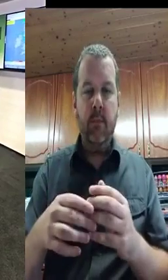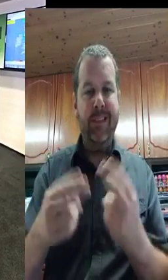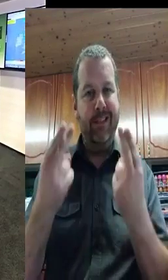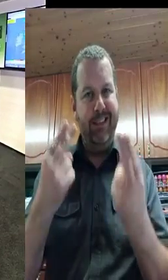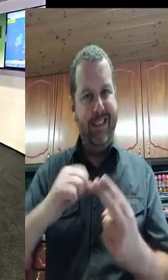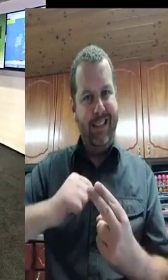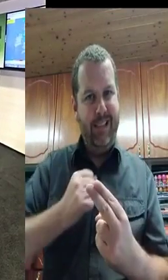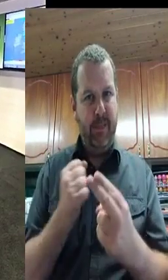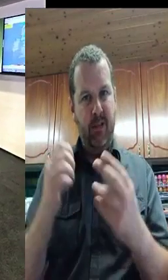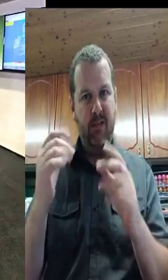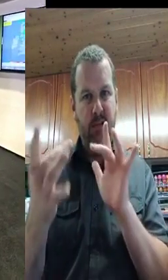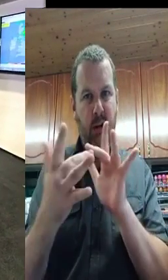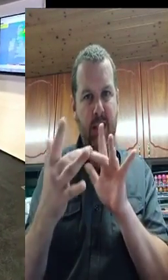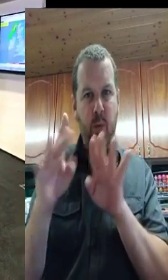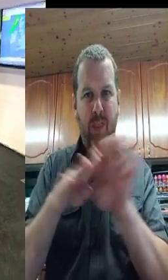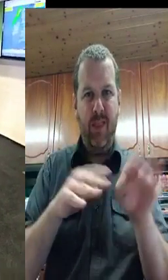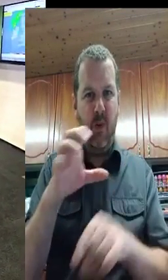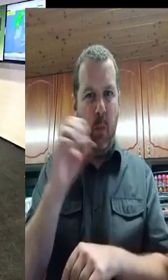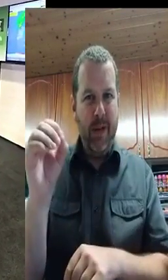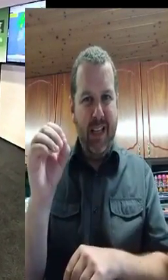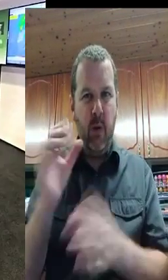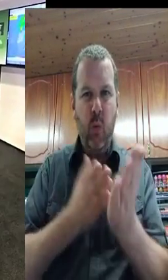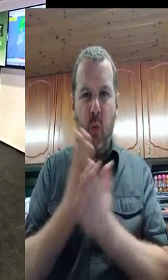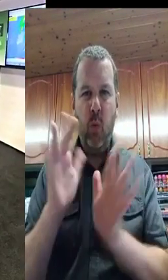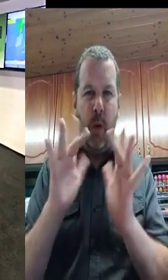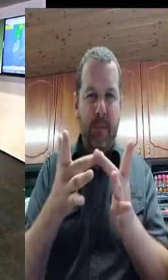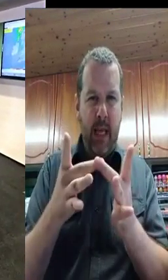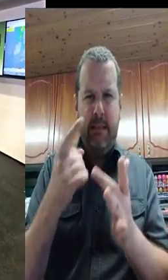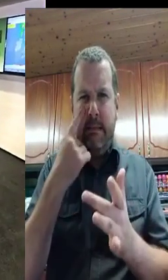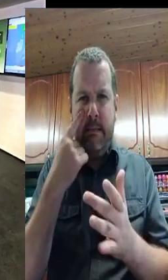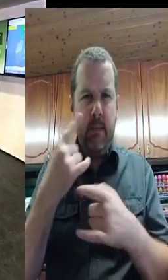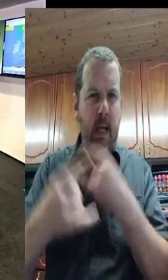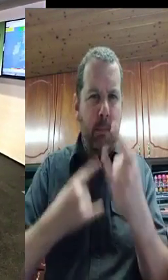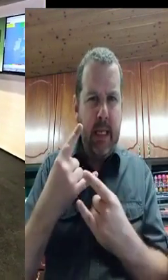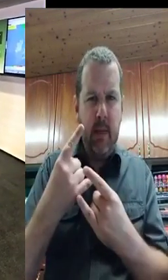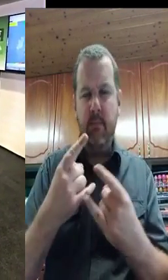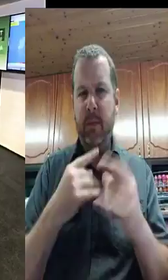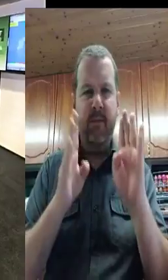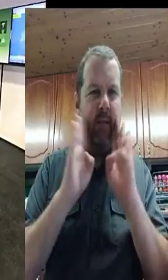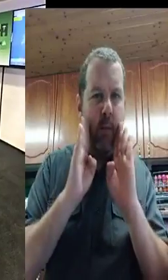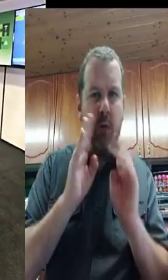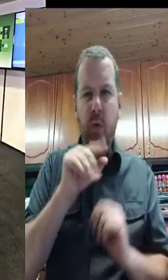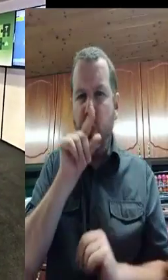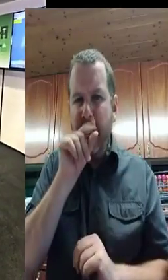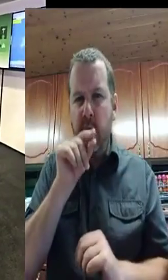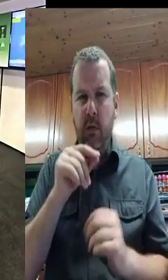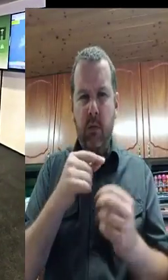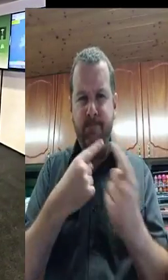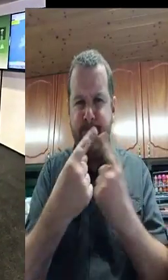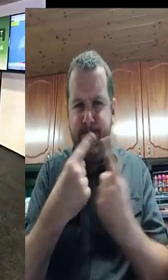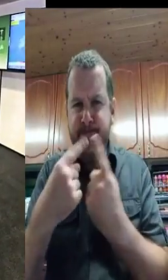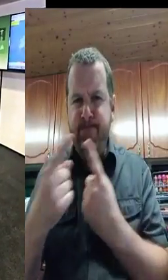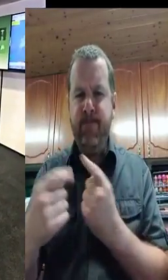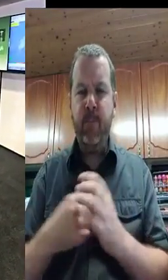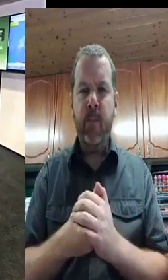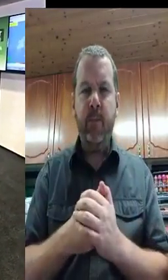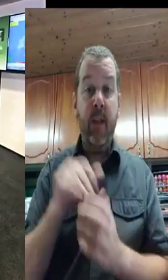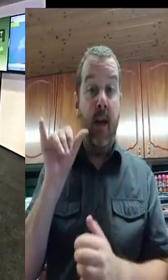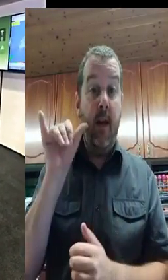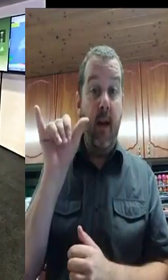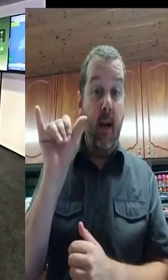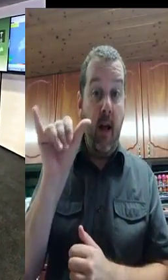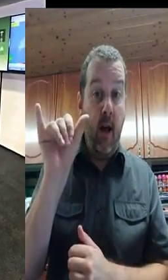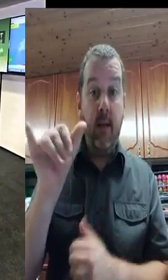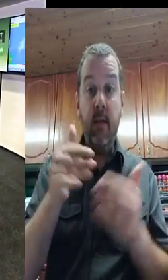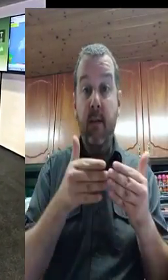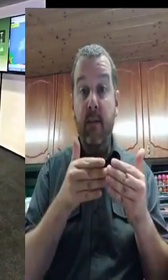you believe them to be electricity wires or not, we ask you to stay safe and stay clear. We ask all of our customers and all members of the